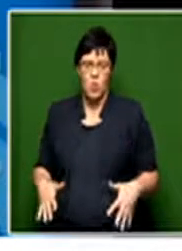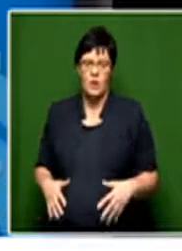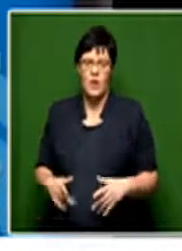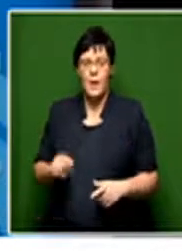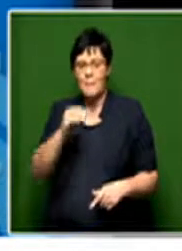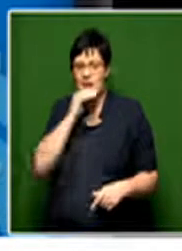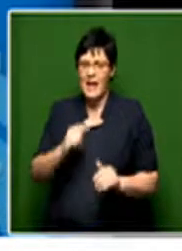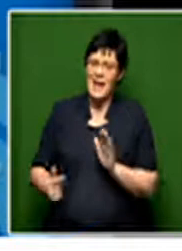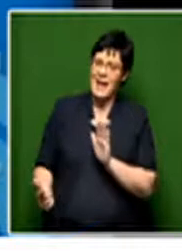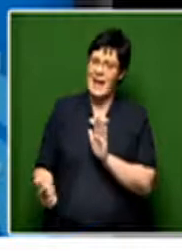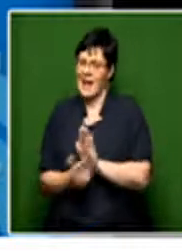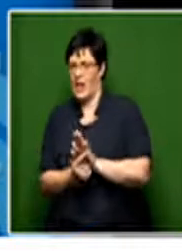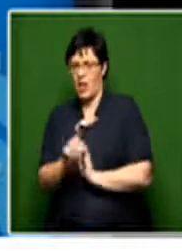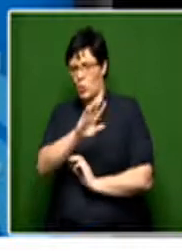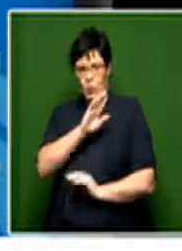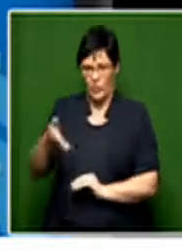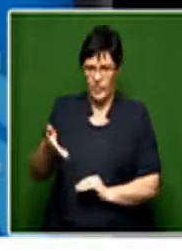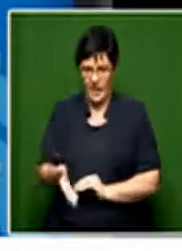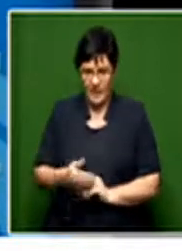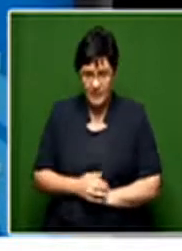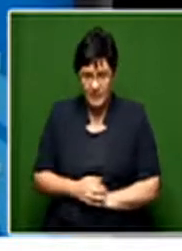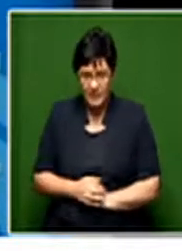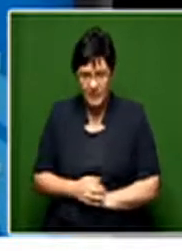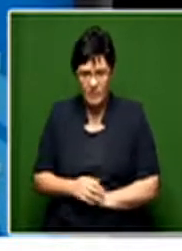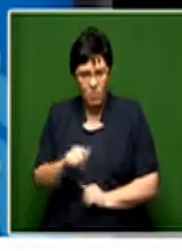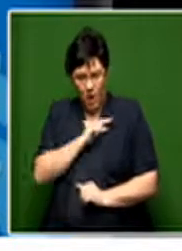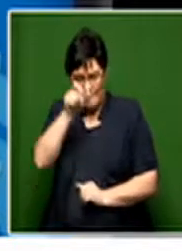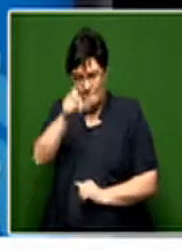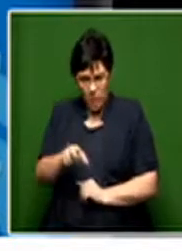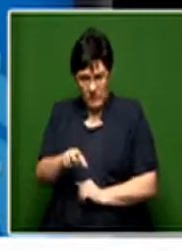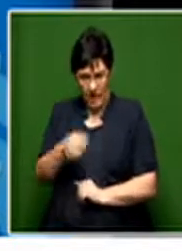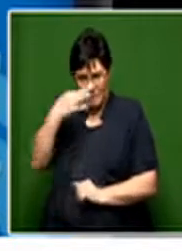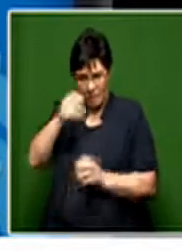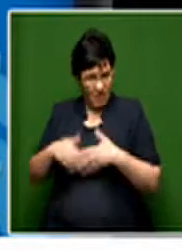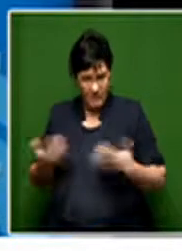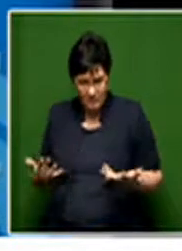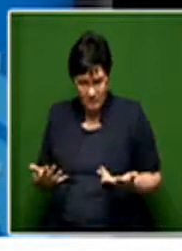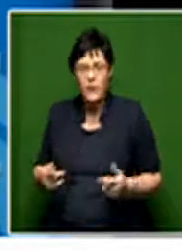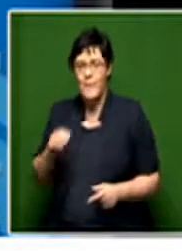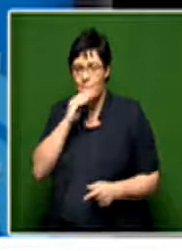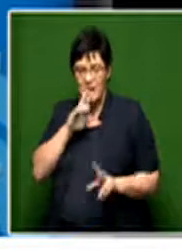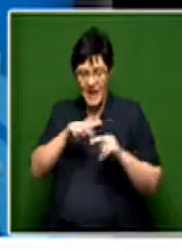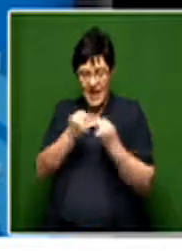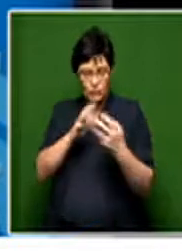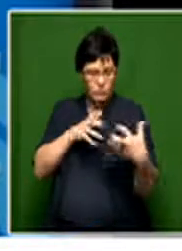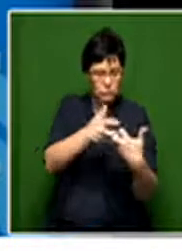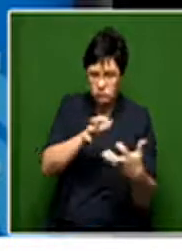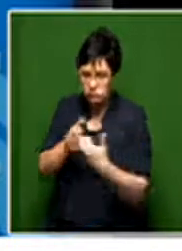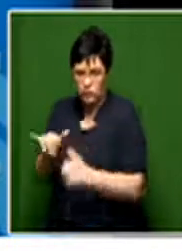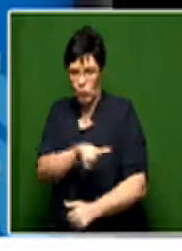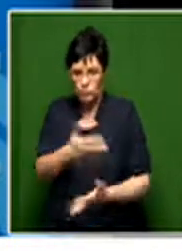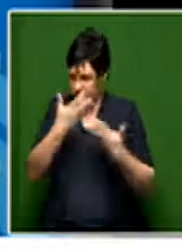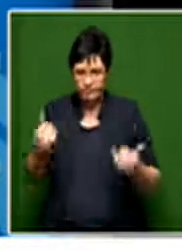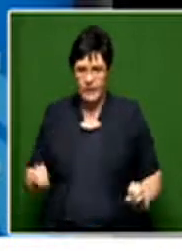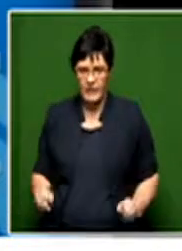legally inexistent, because a stateless person is a person without a nationality, and